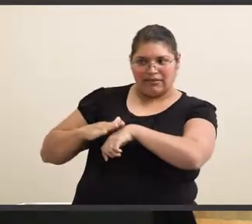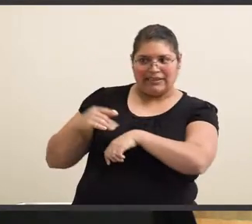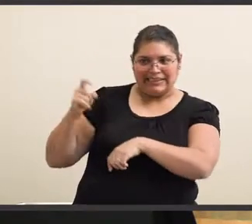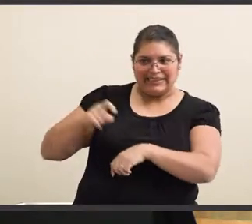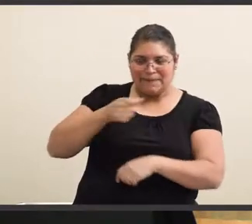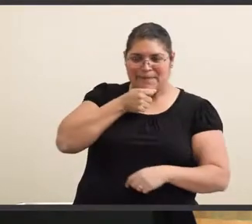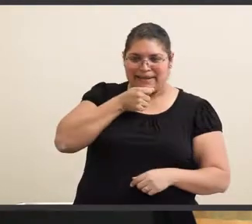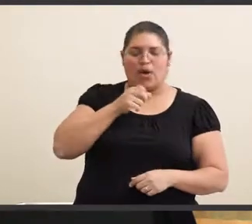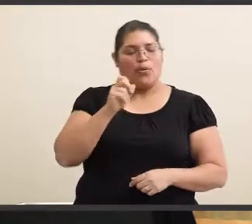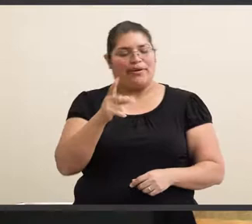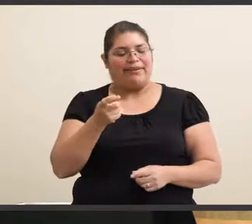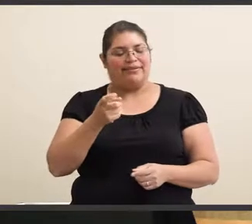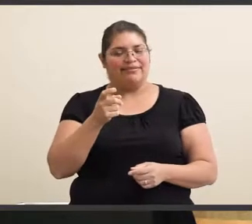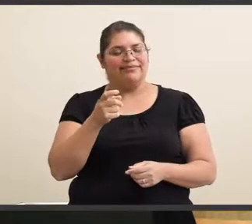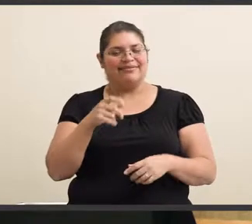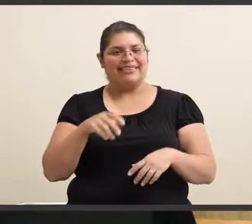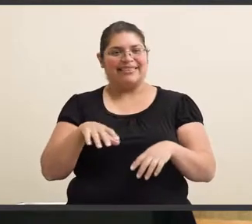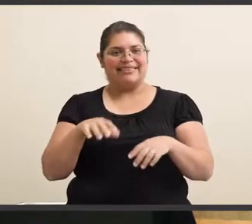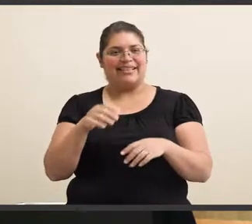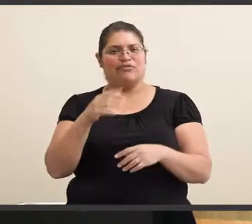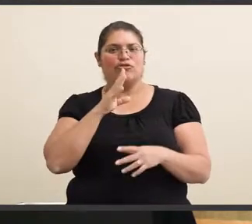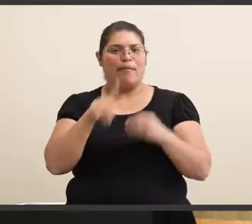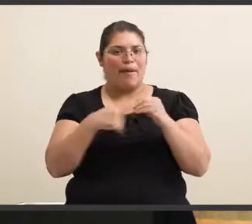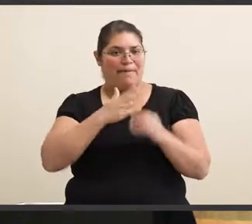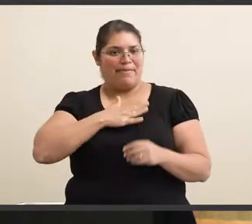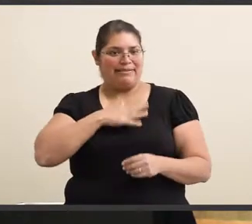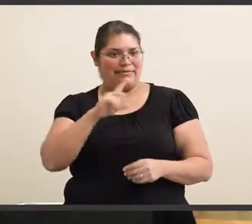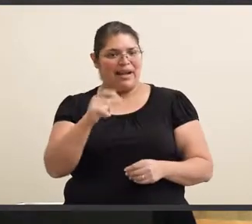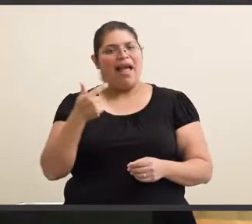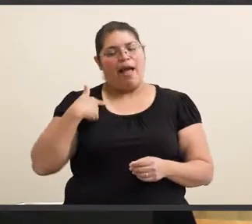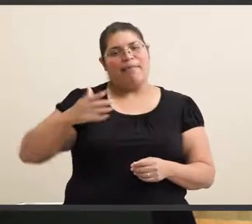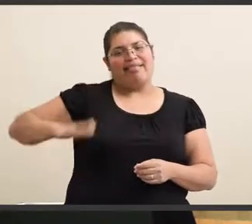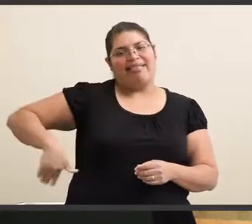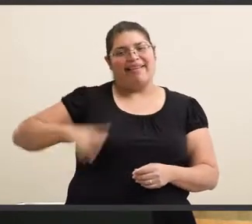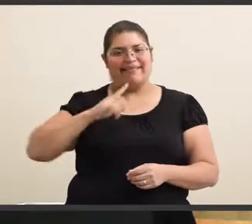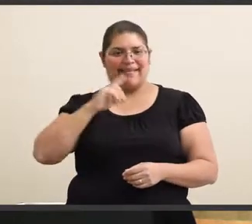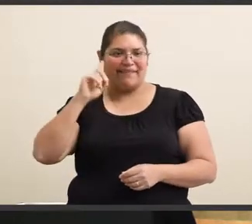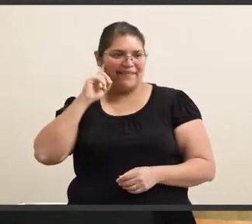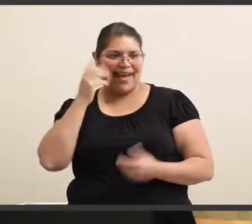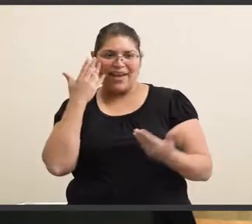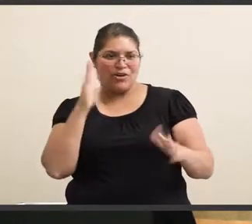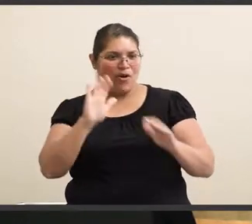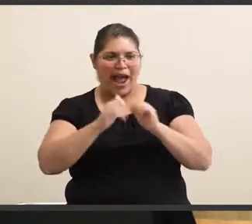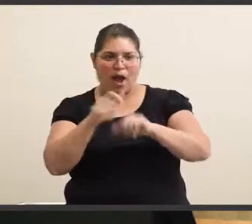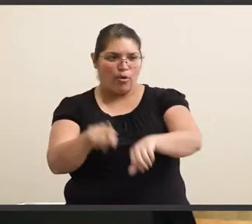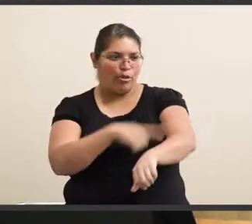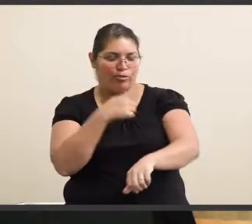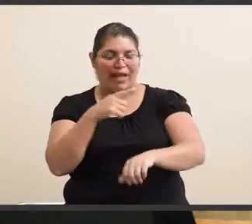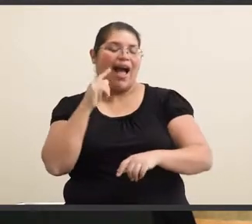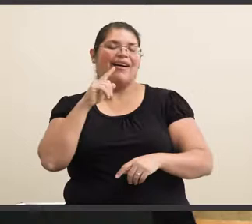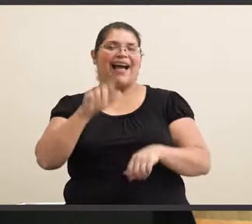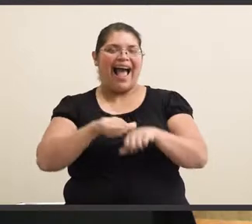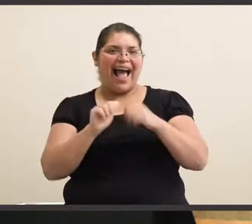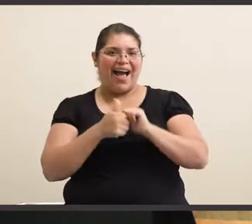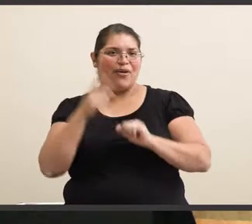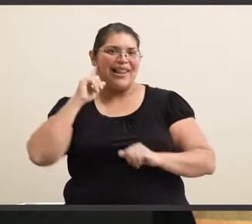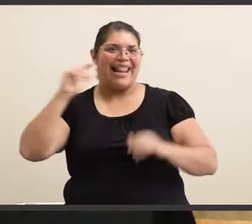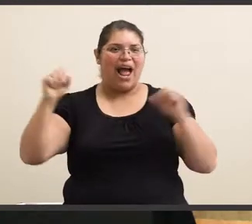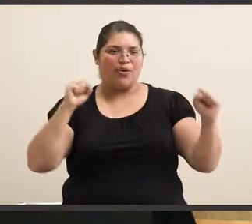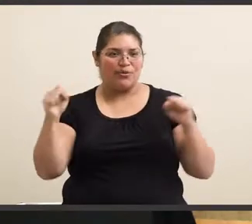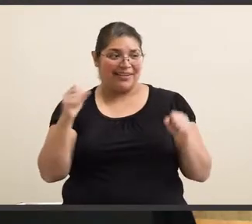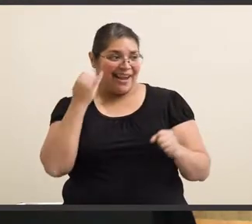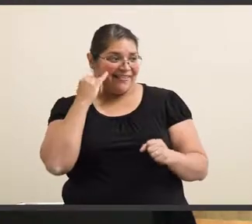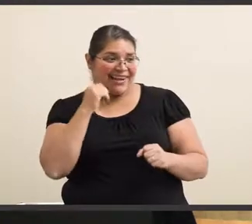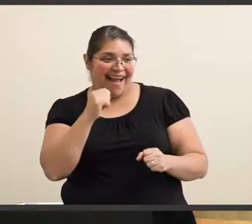mic. And that's going to tell you a little bit about my disability is I'm late deafened and I never know quite how loud I am. So evidently I'm not loud enough.